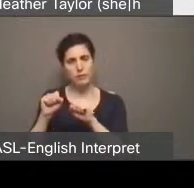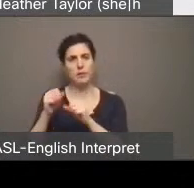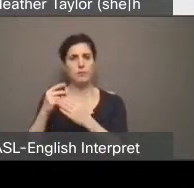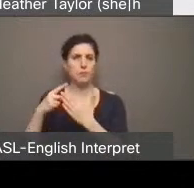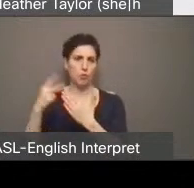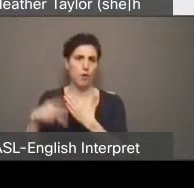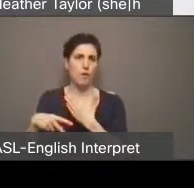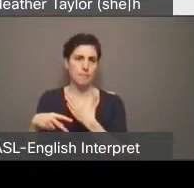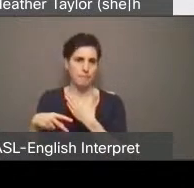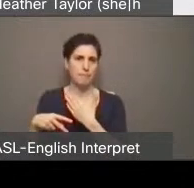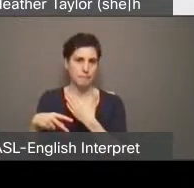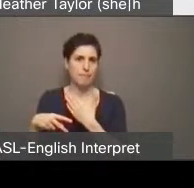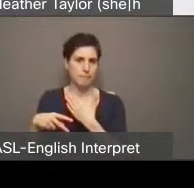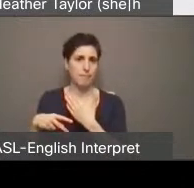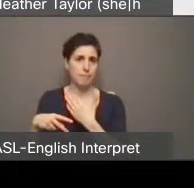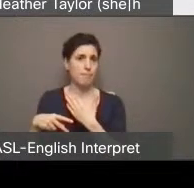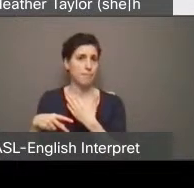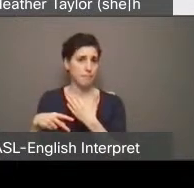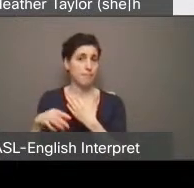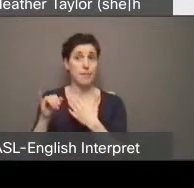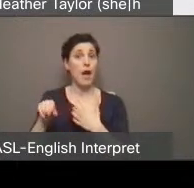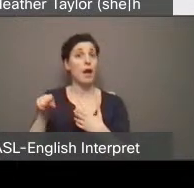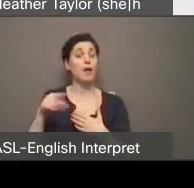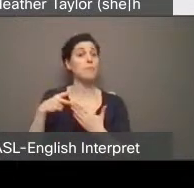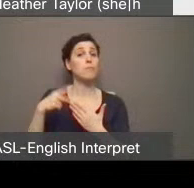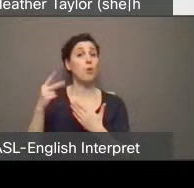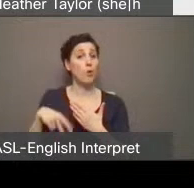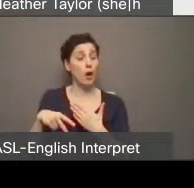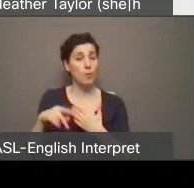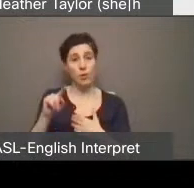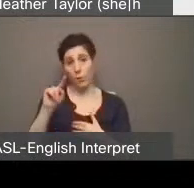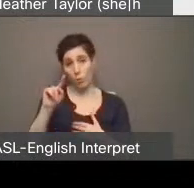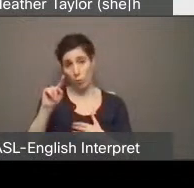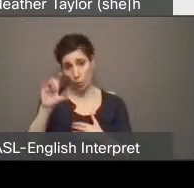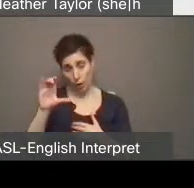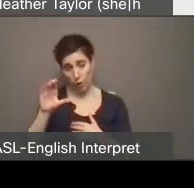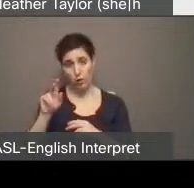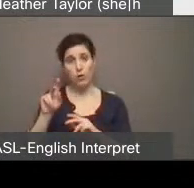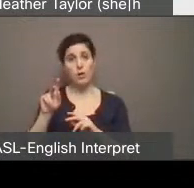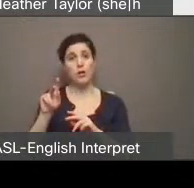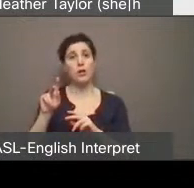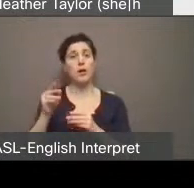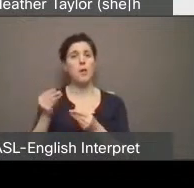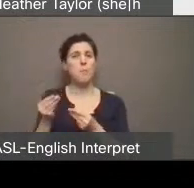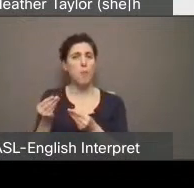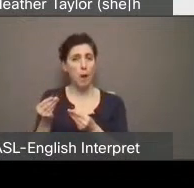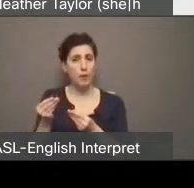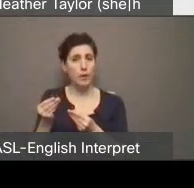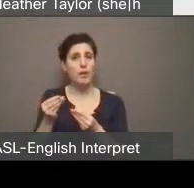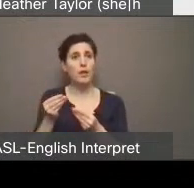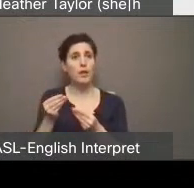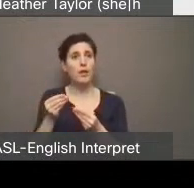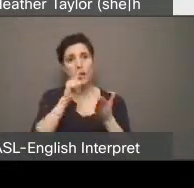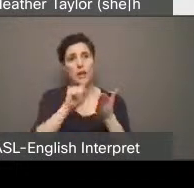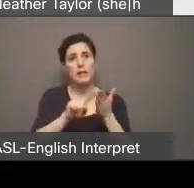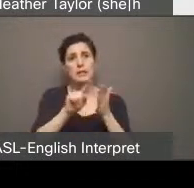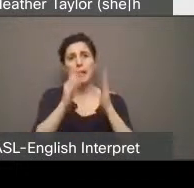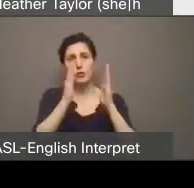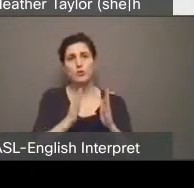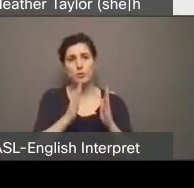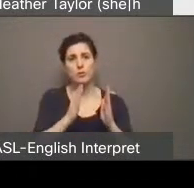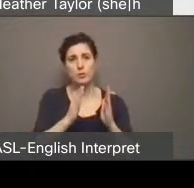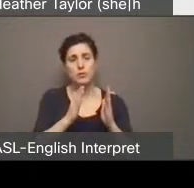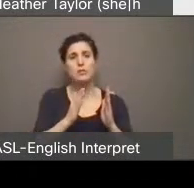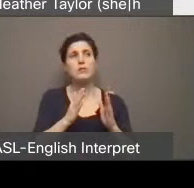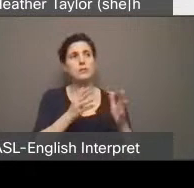entails that 100 property standards enforcement officers are on staff by